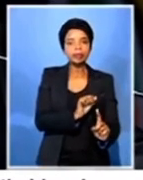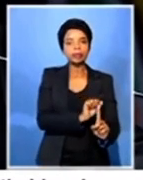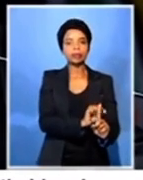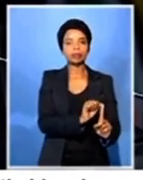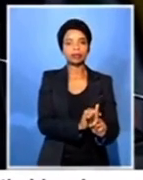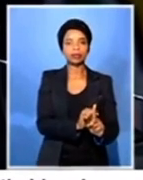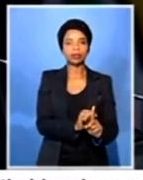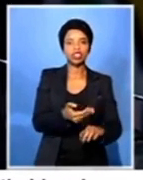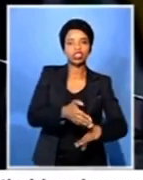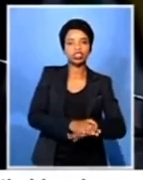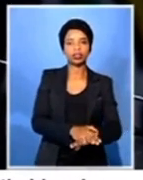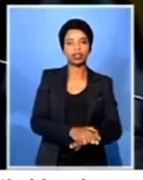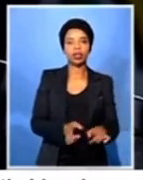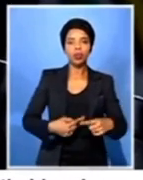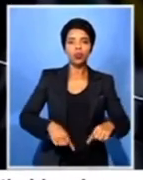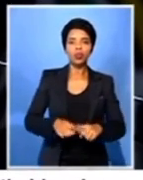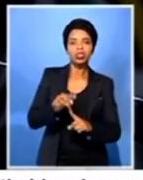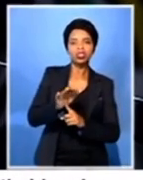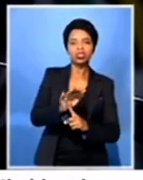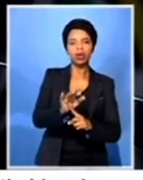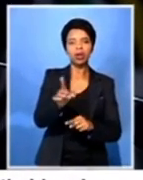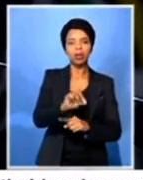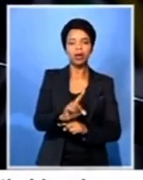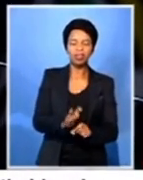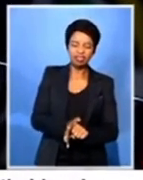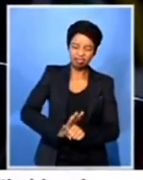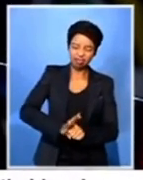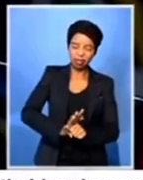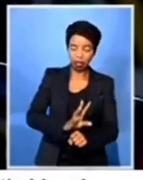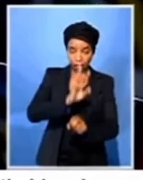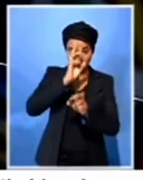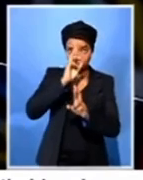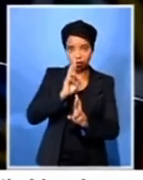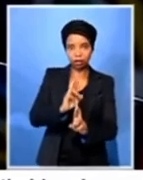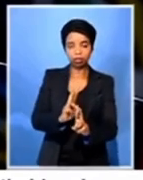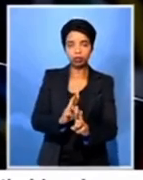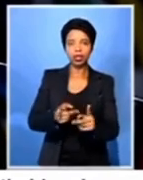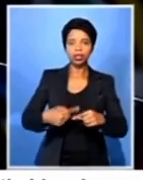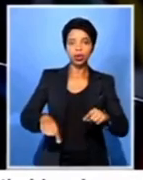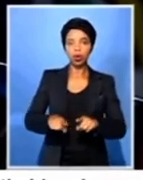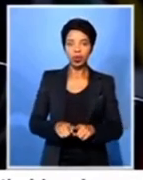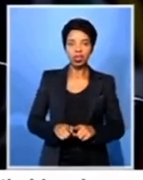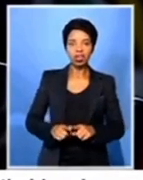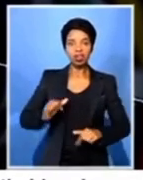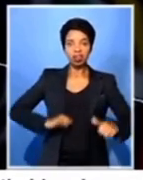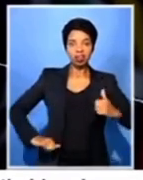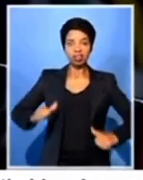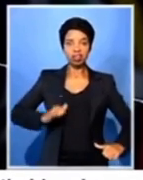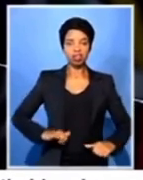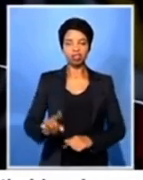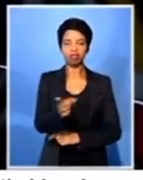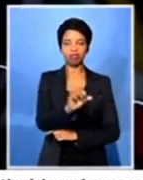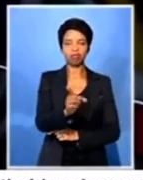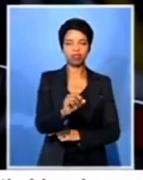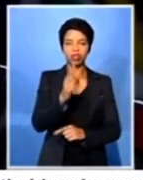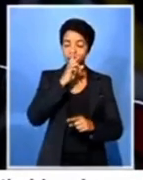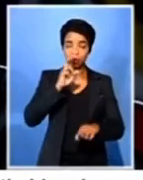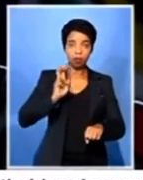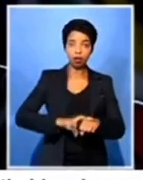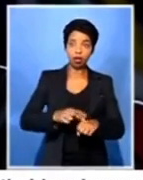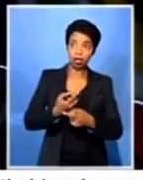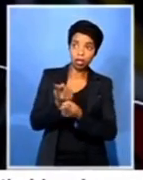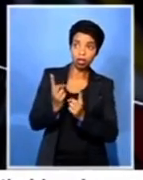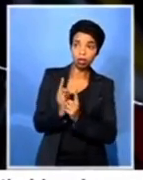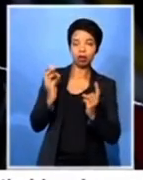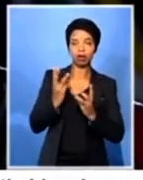the highest form of discipline. Let us not be reactive. We don't need these people to tell